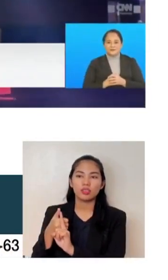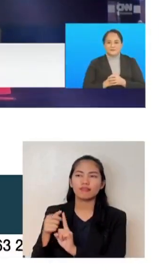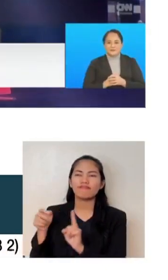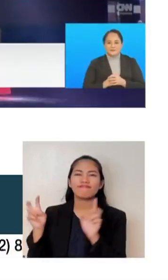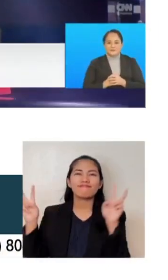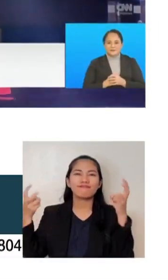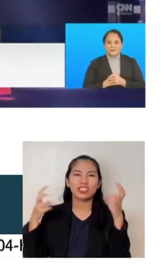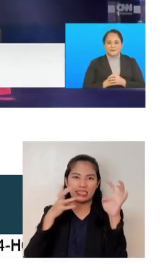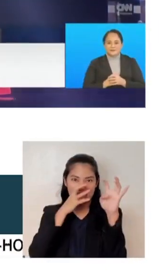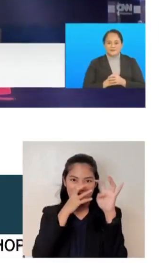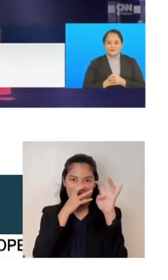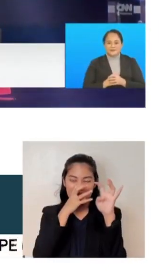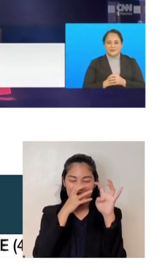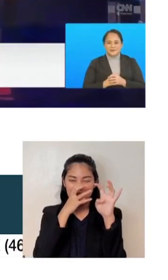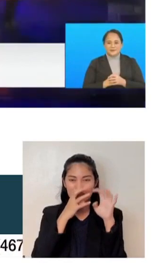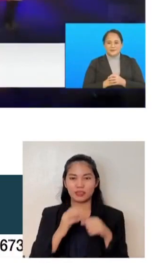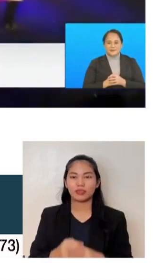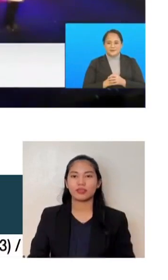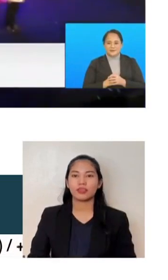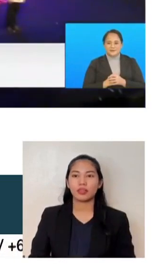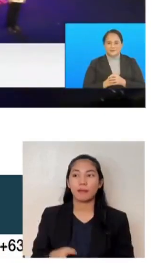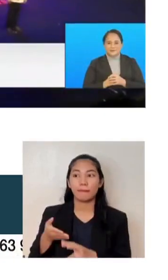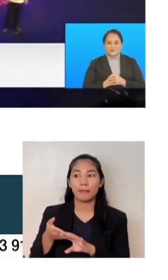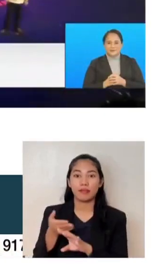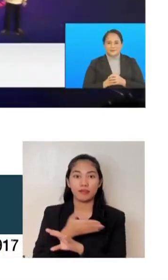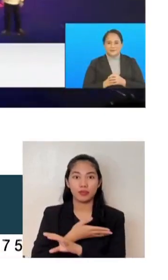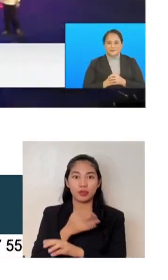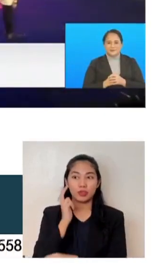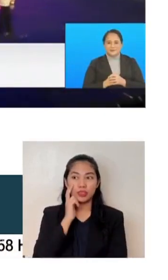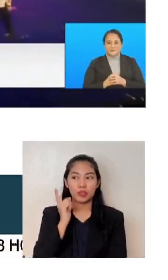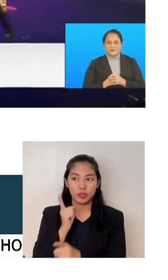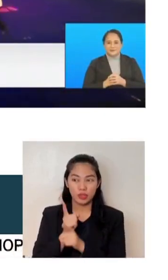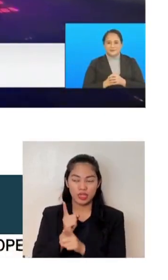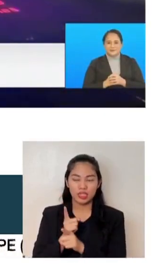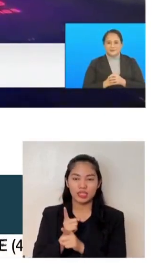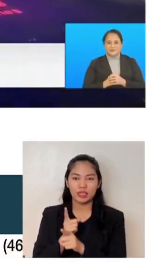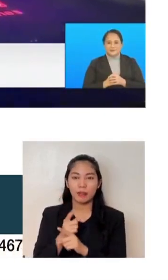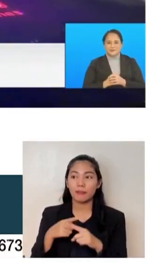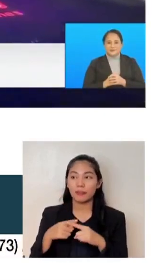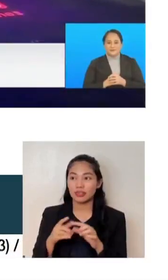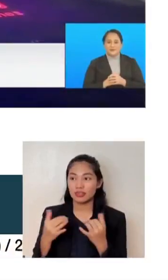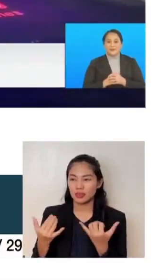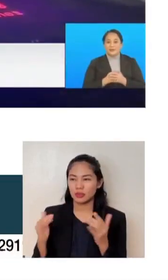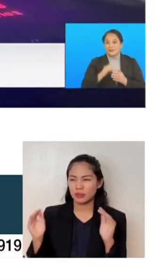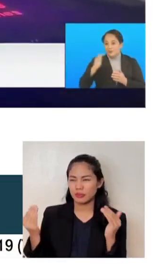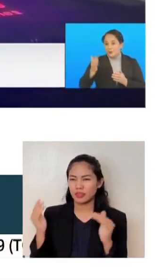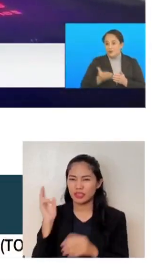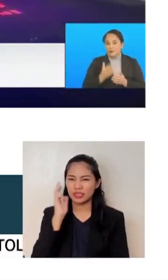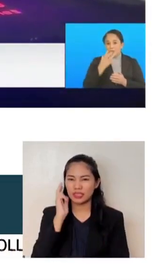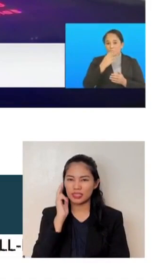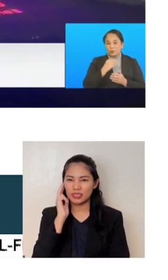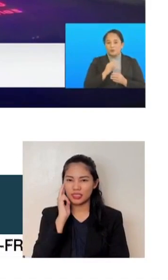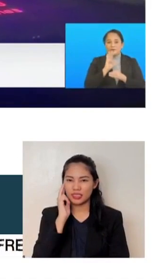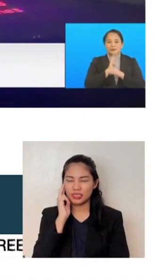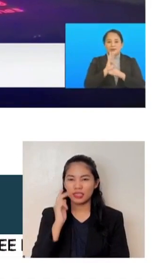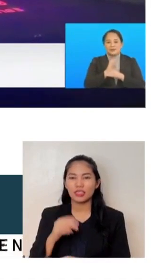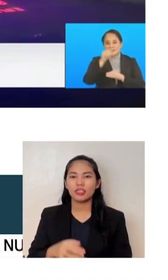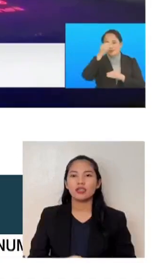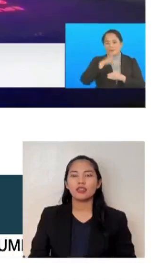before Duterte. But now, compared to President Duterte, he has become a statesman.